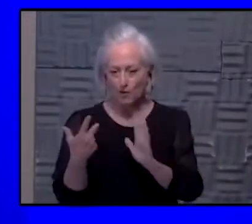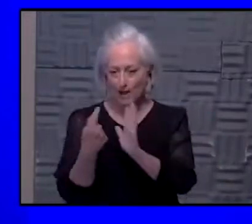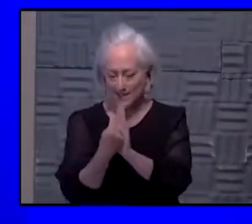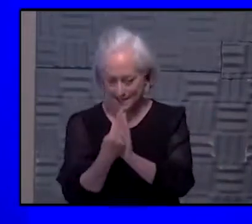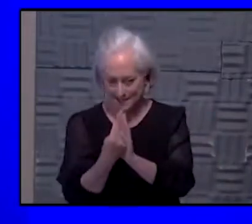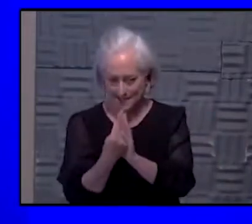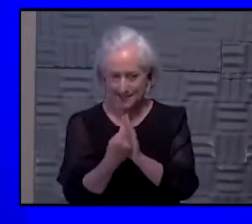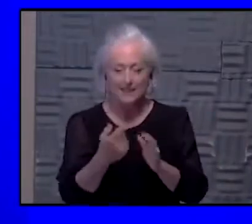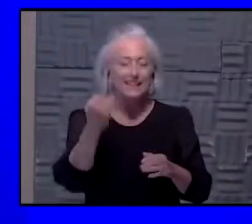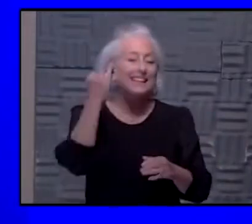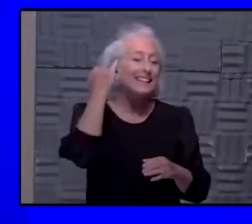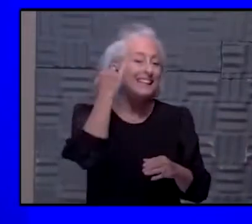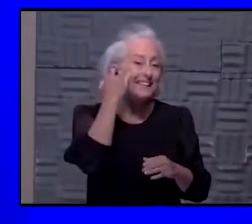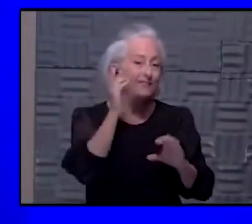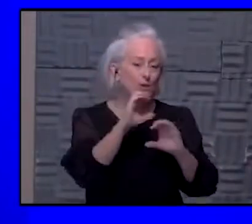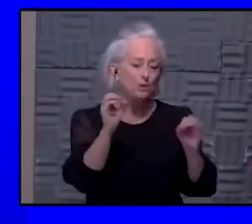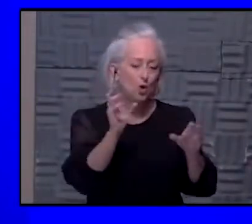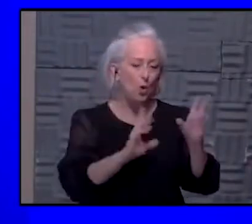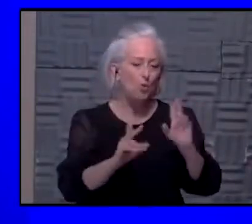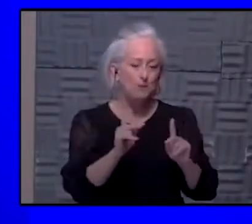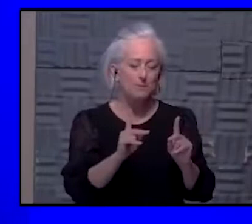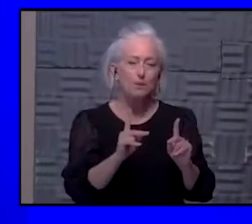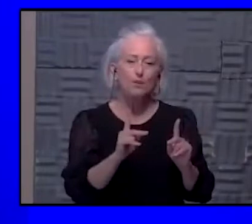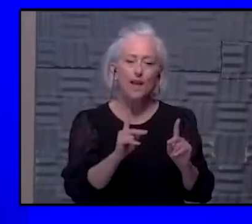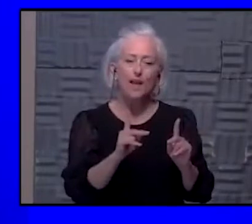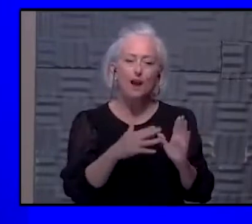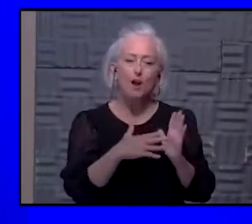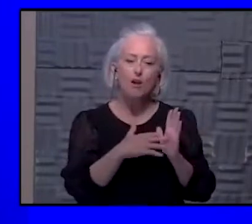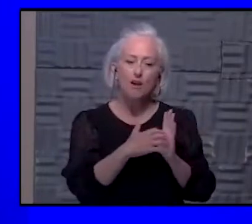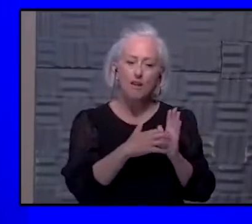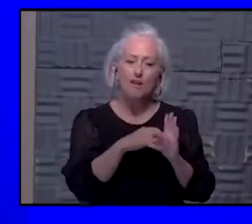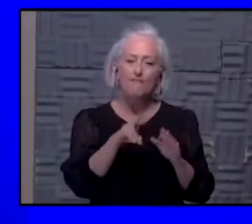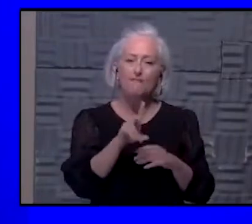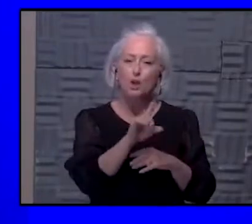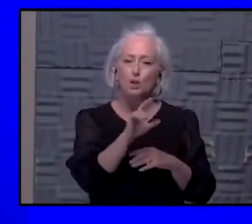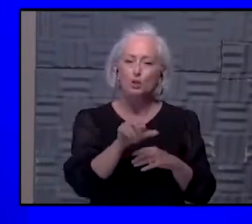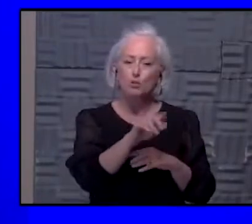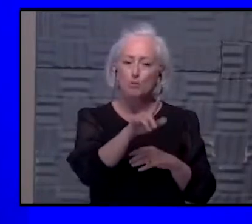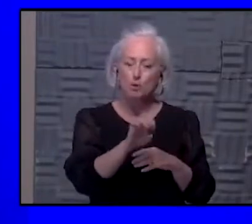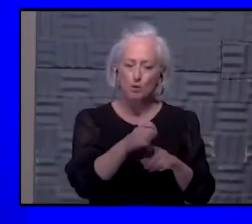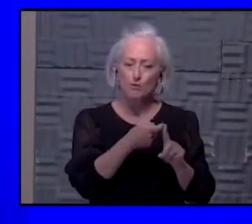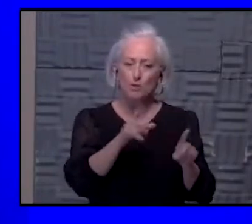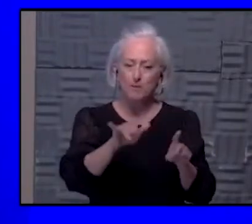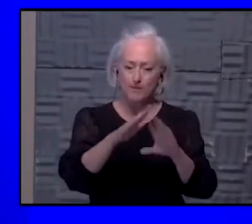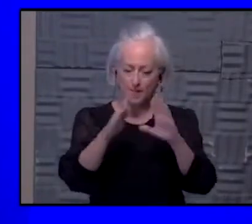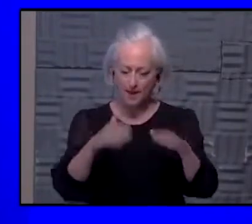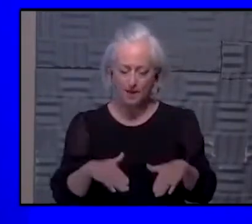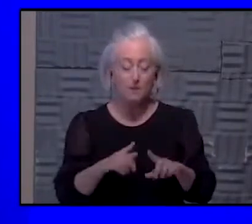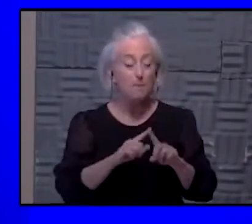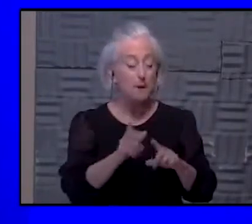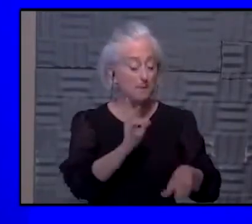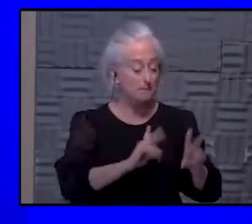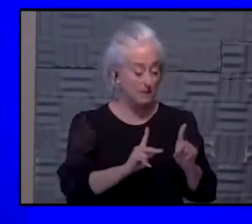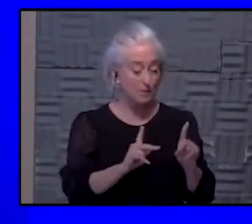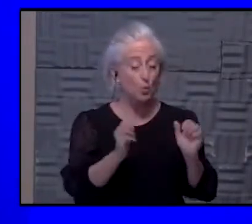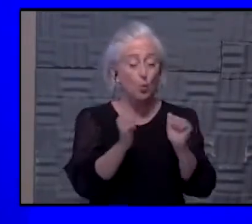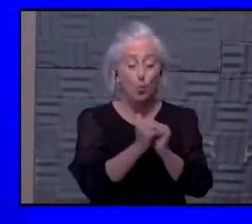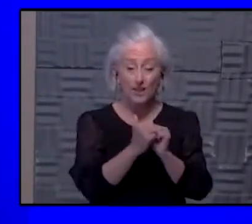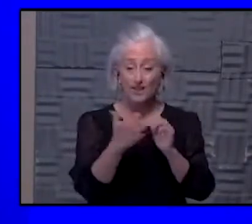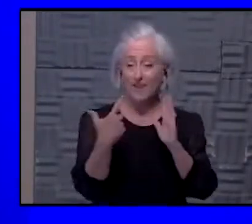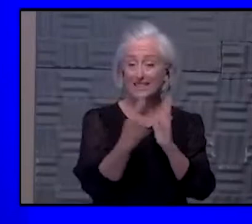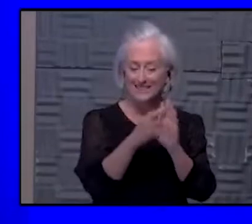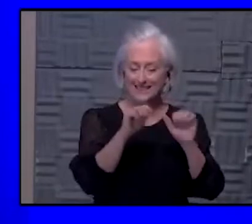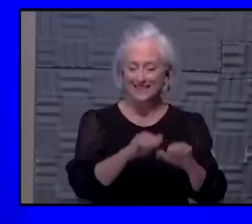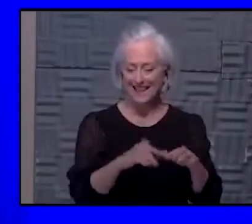provided there aren't any people that are vulnerable or in that vulnerable population in that household. But vaccinated people can get together. And, remember, these are